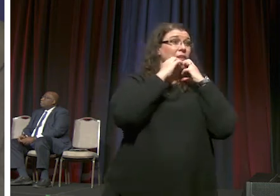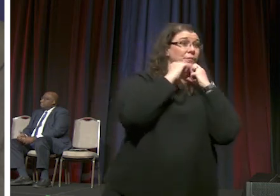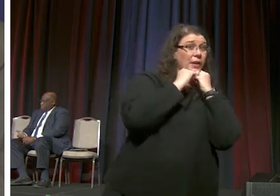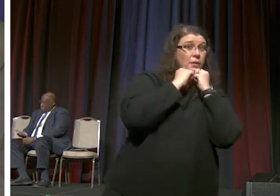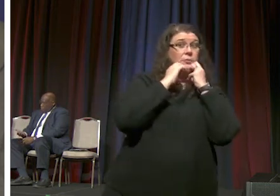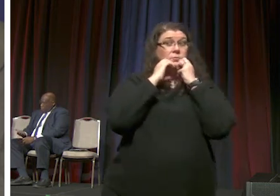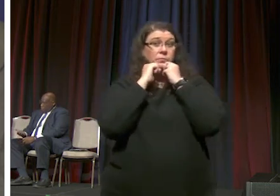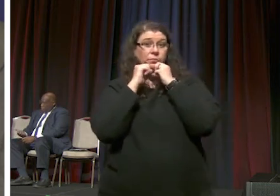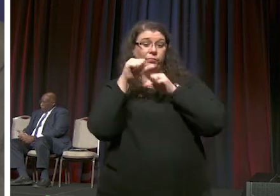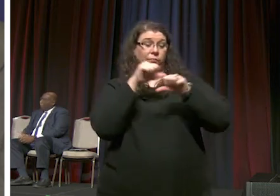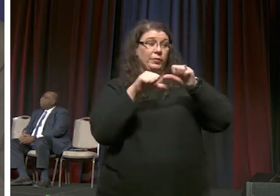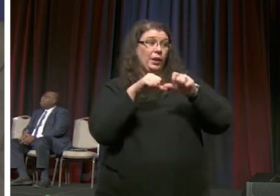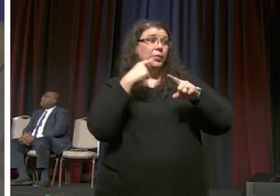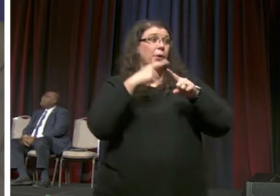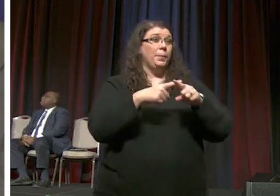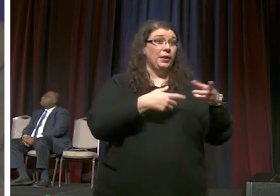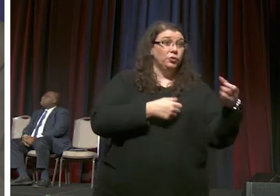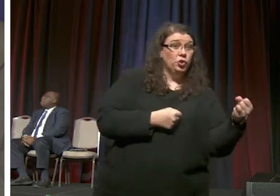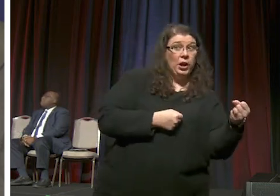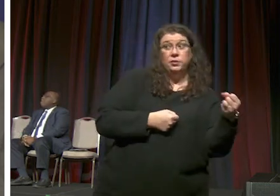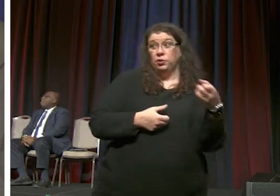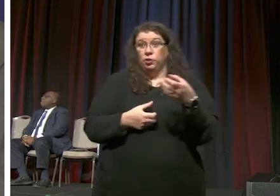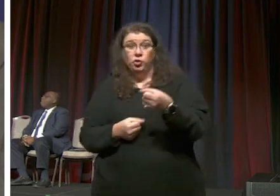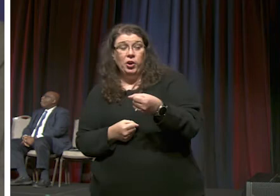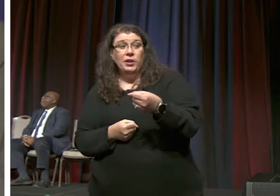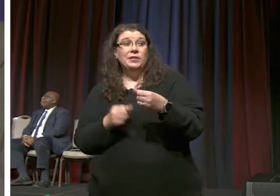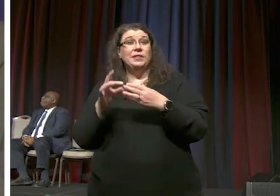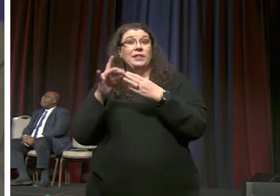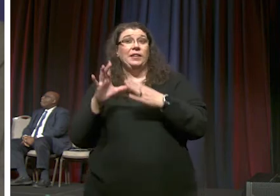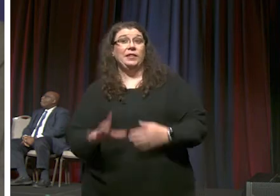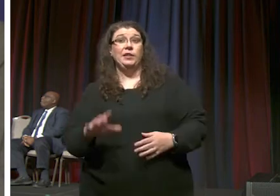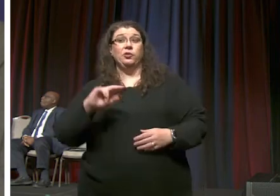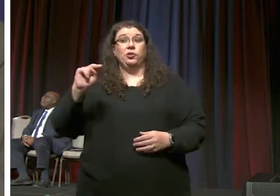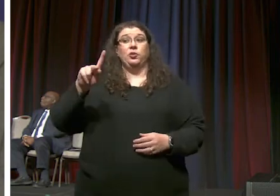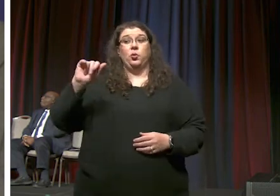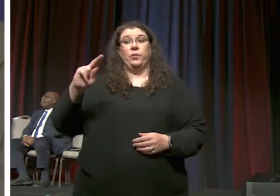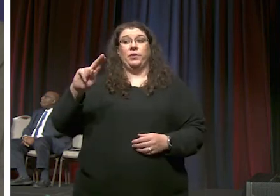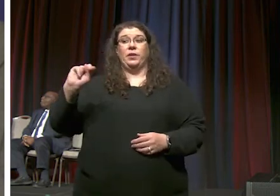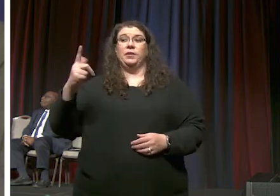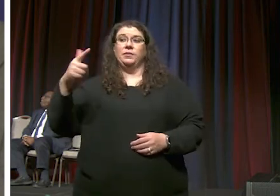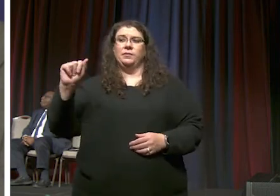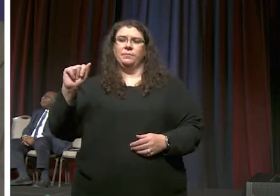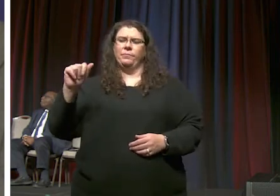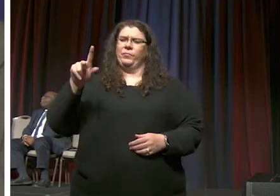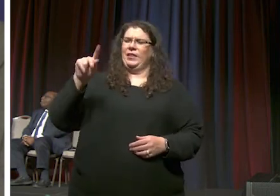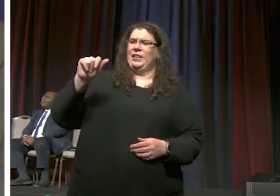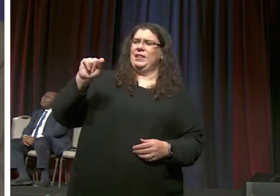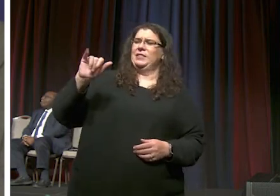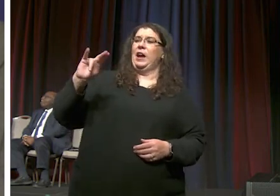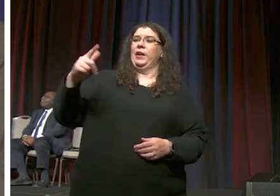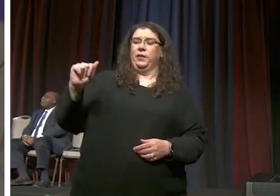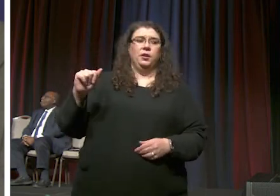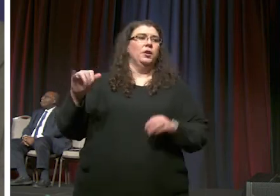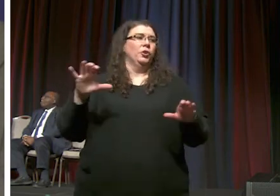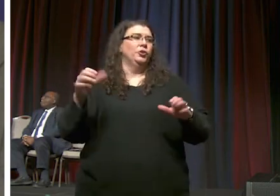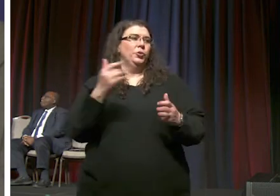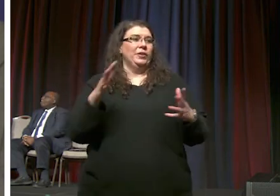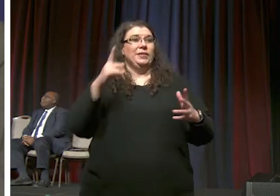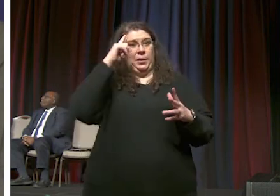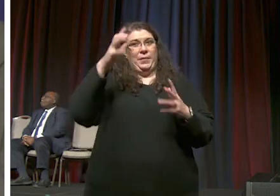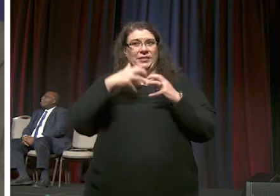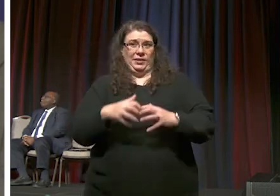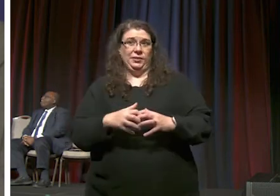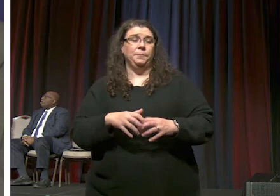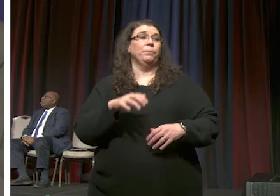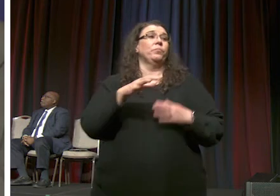and that trusts that leaders in north katanga are going to do ministry in a way that makes sense and that leaders across the united states